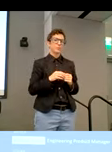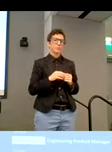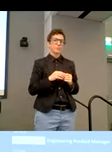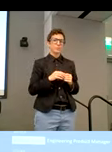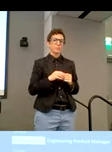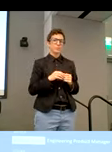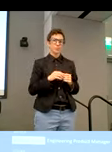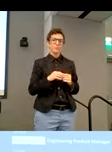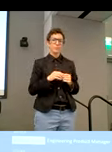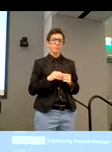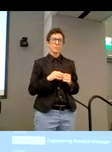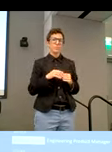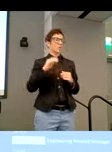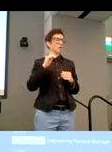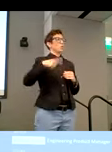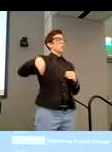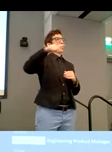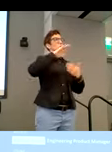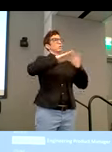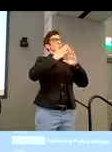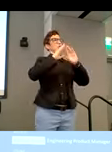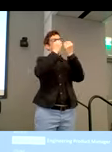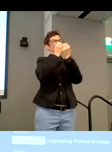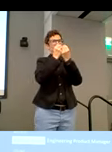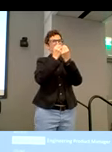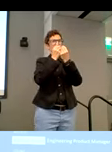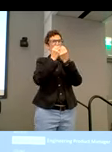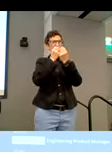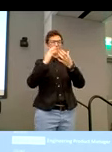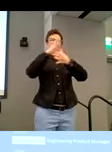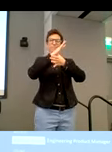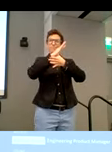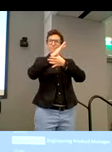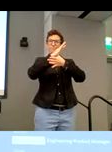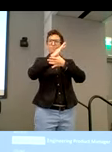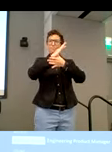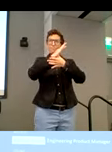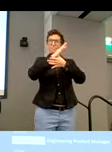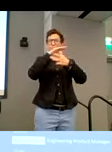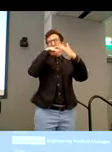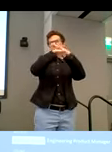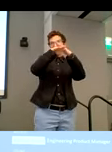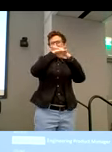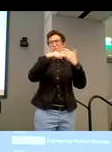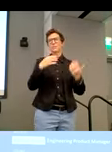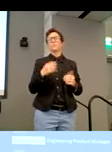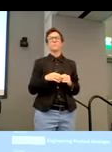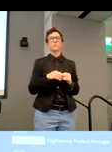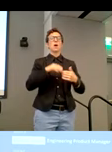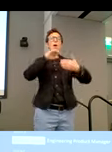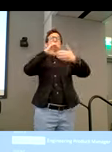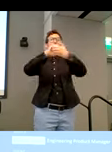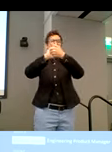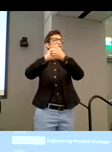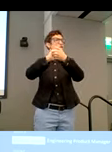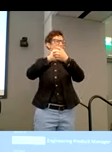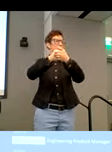pillar of their organizational position. And so that means that we